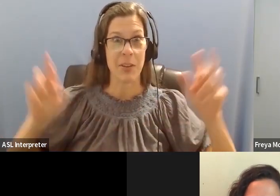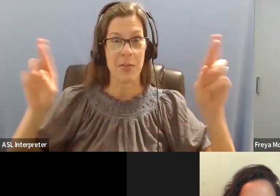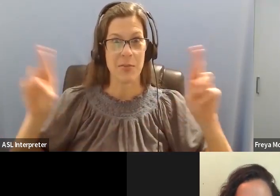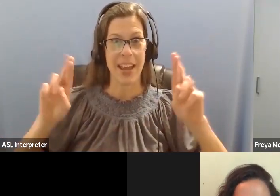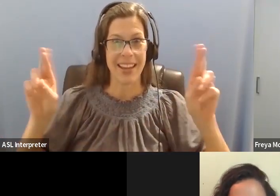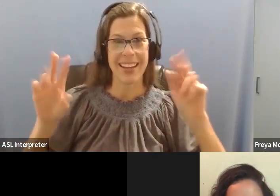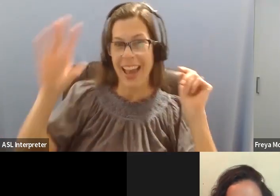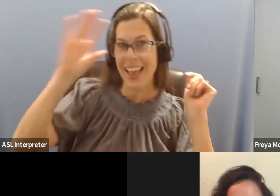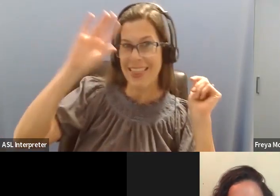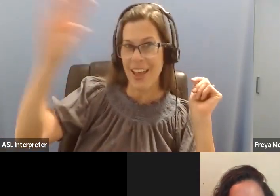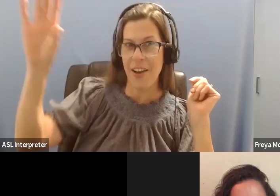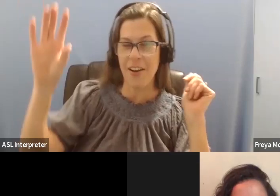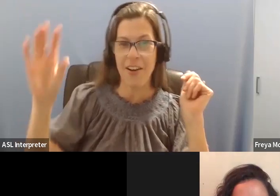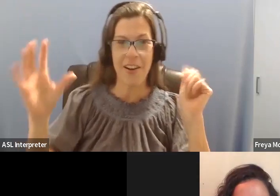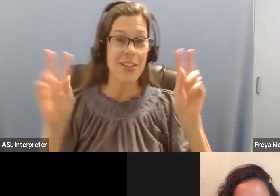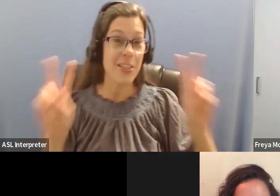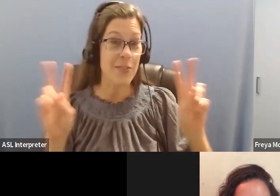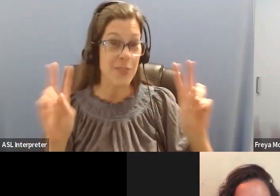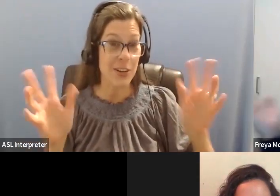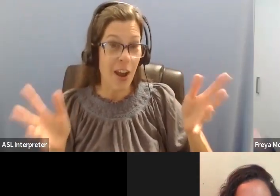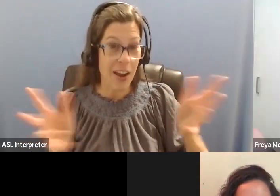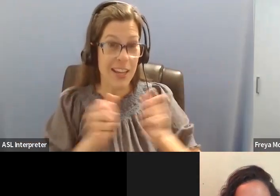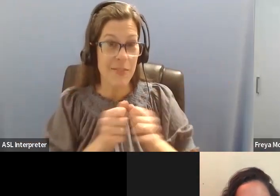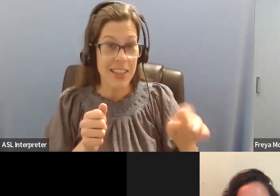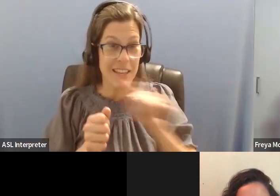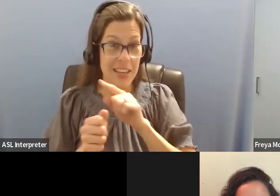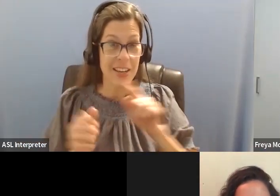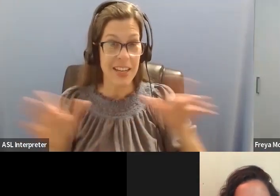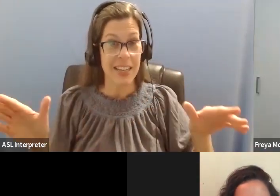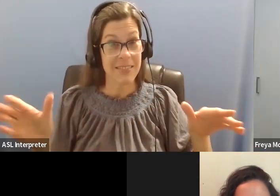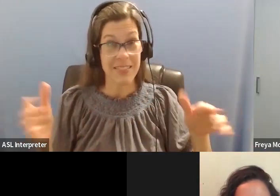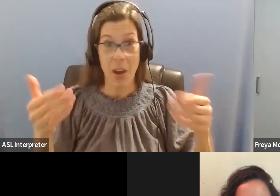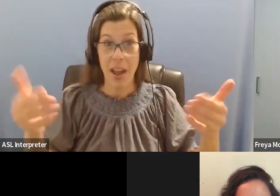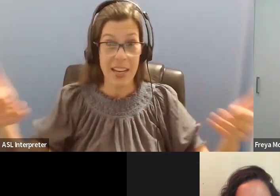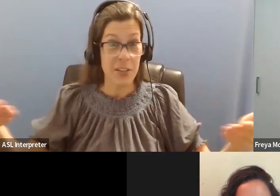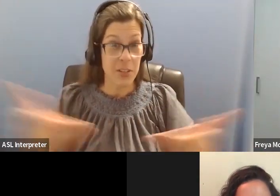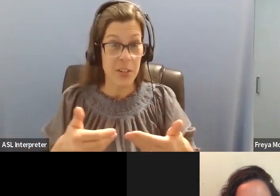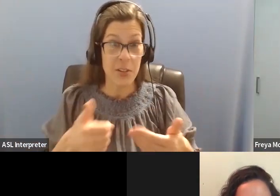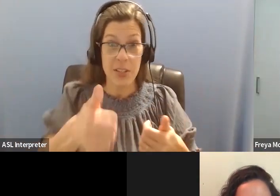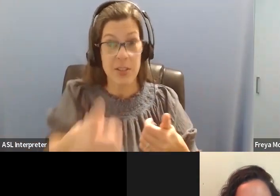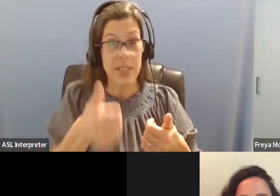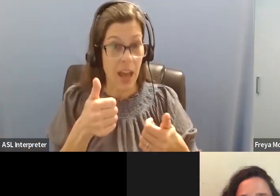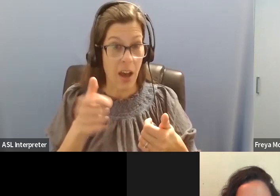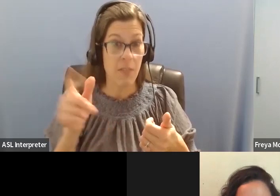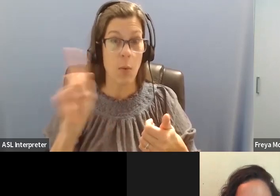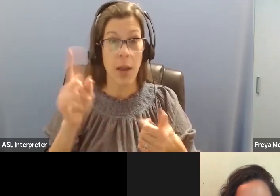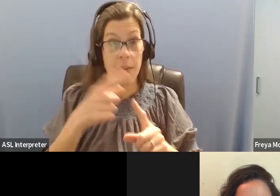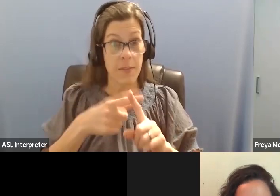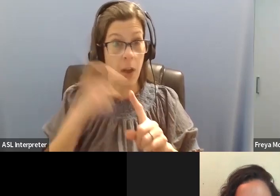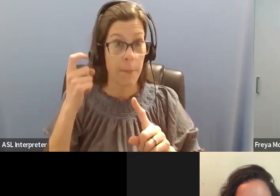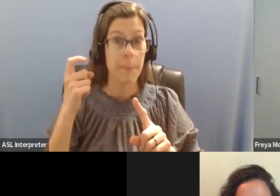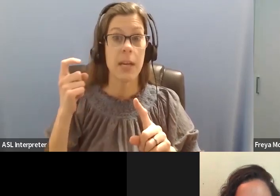you're here. I'm so looking forward to talking to you tonight. Please introduce yourself with your name, your pronouns, if you like, where you are, and